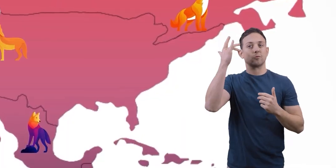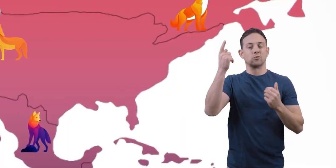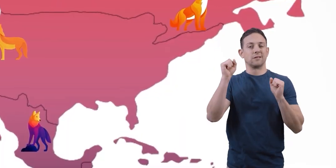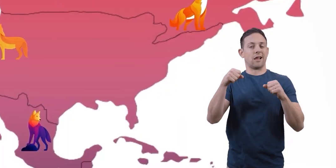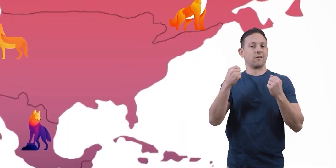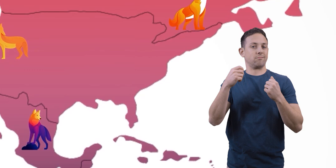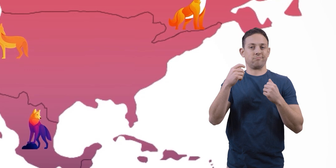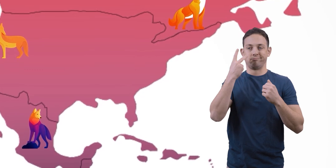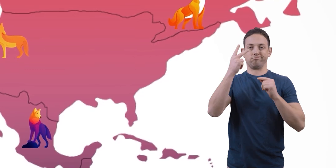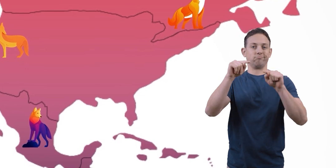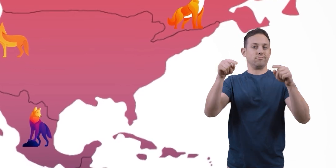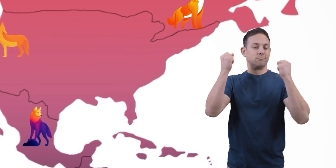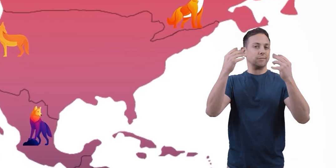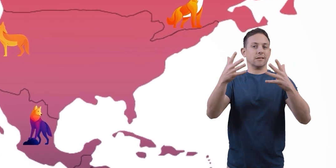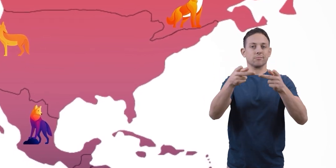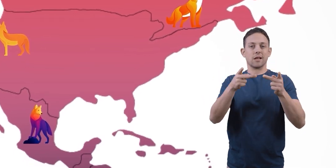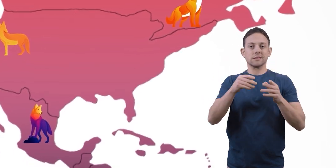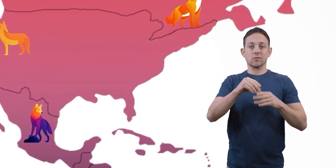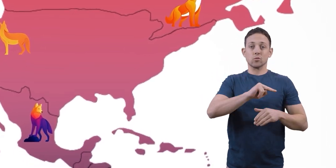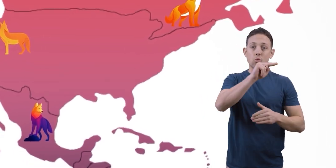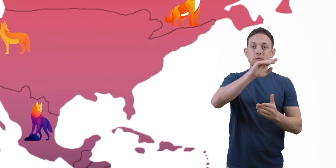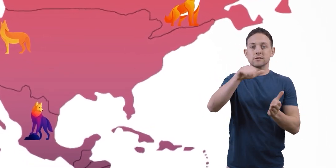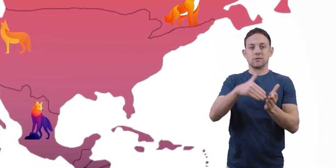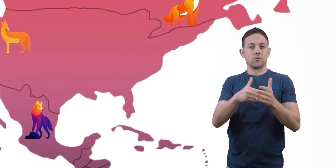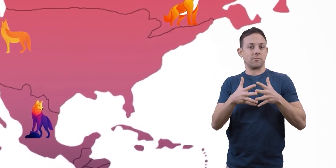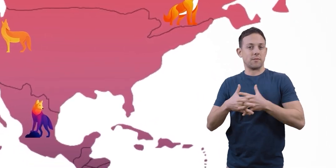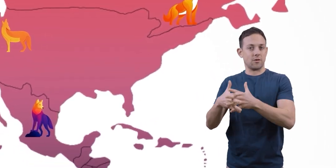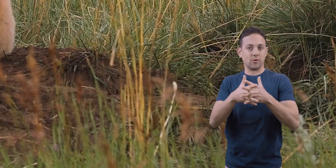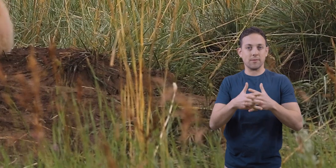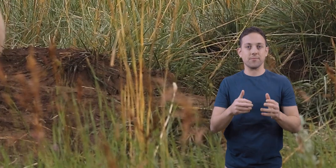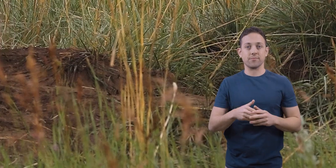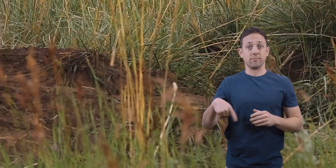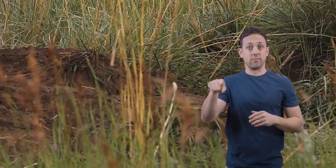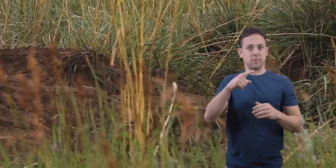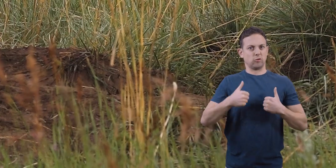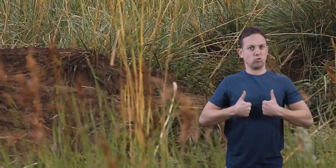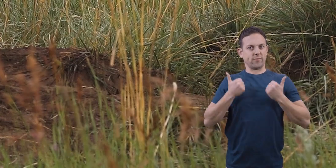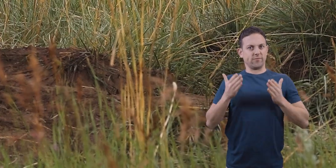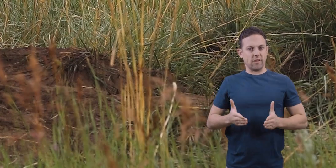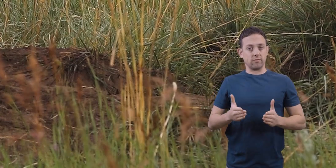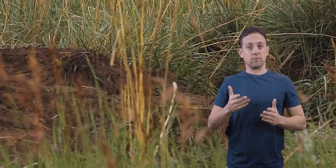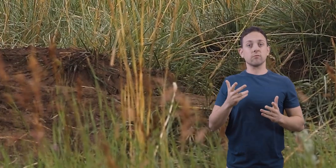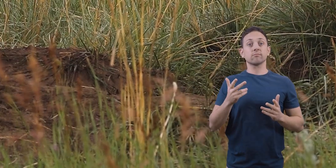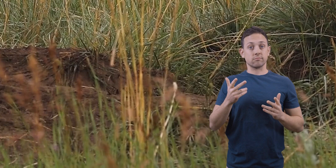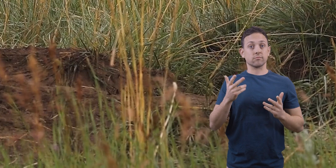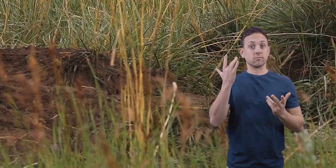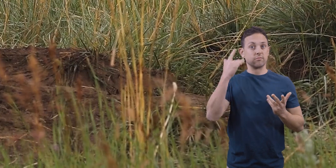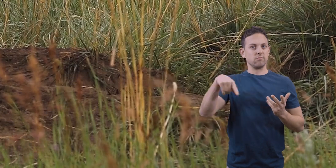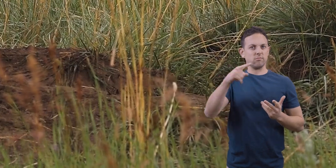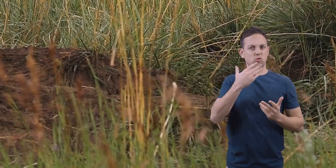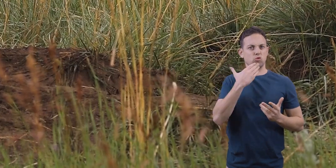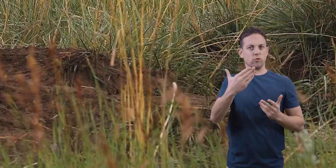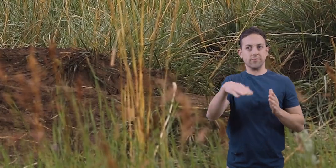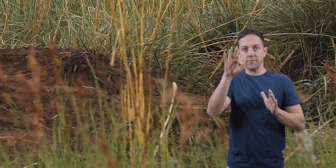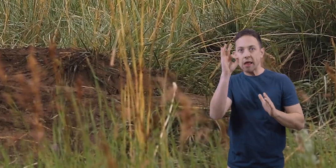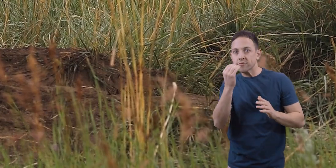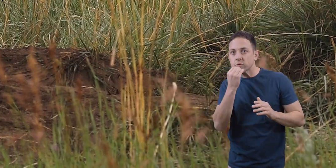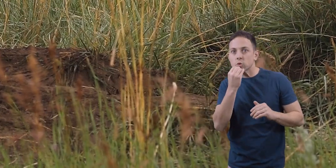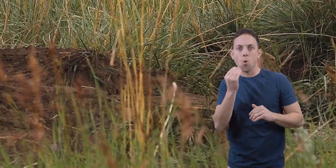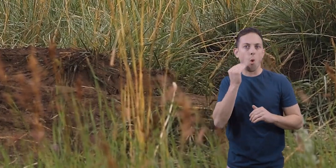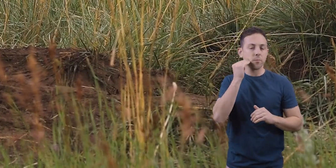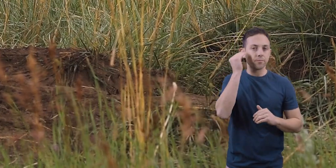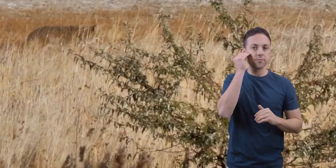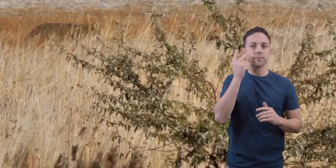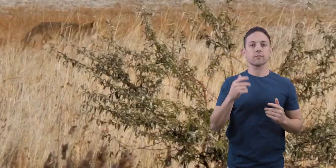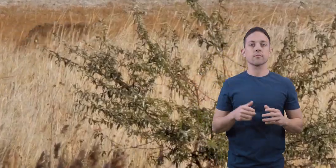why they can be found in many places across North and Central America. They're survivors because they're so good at finding food and